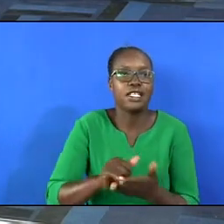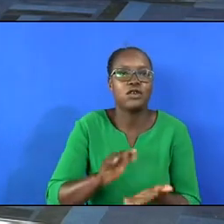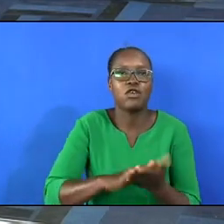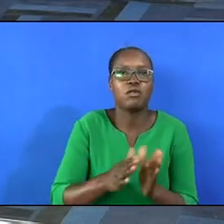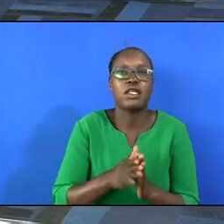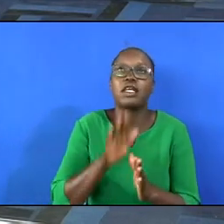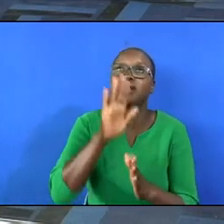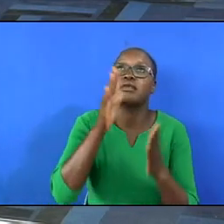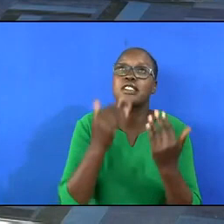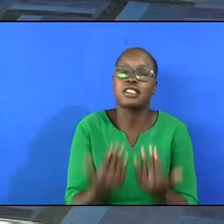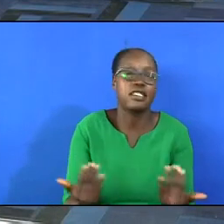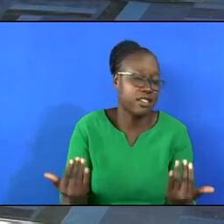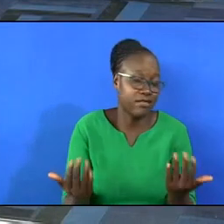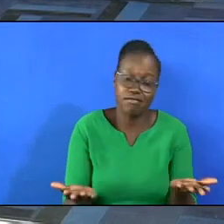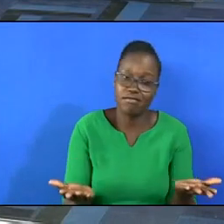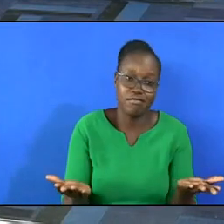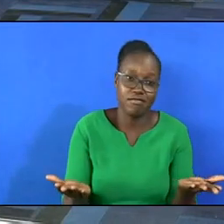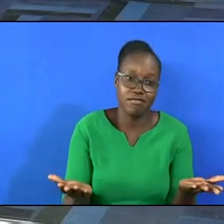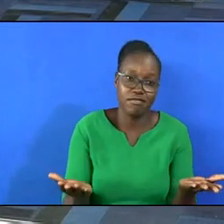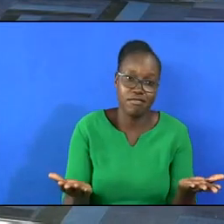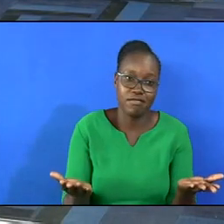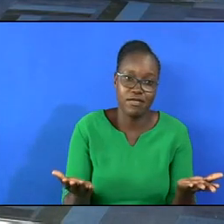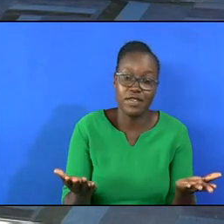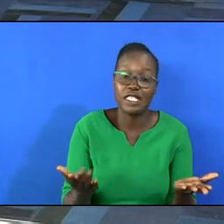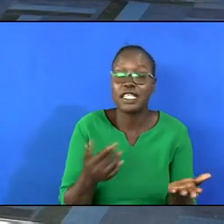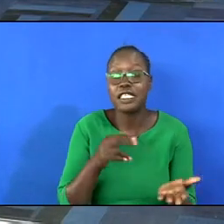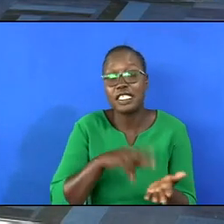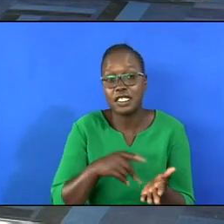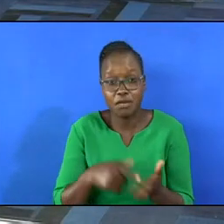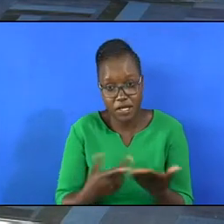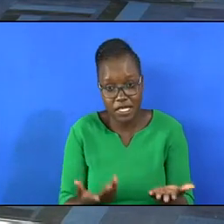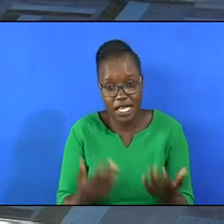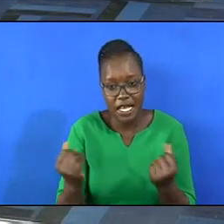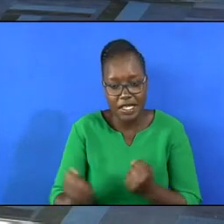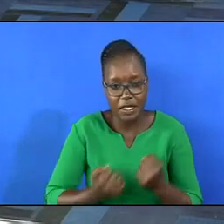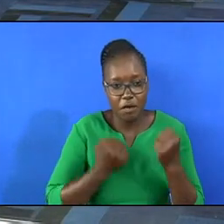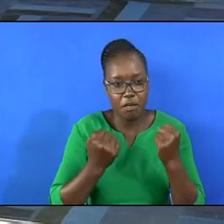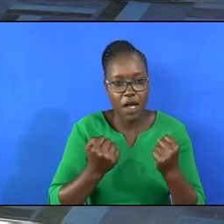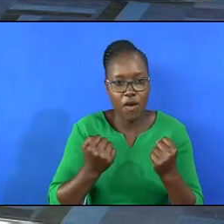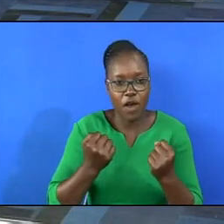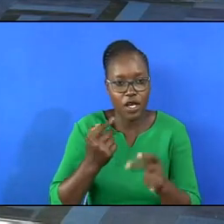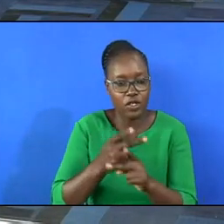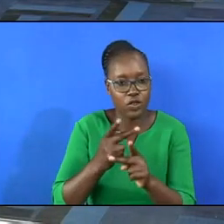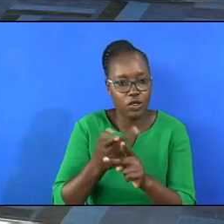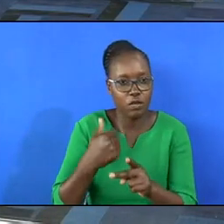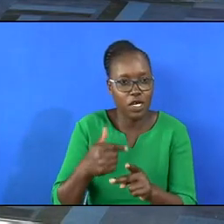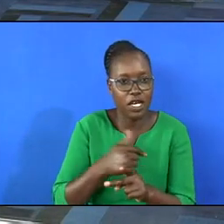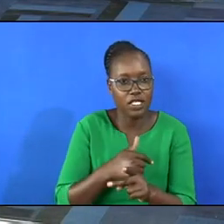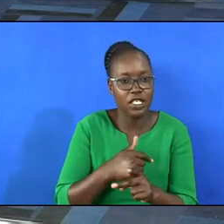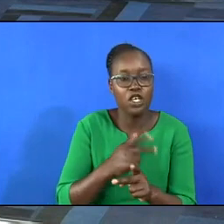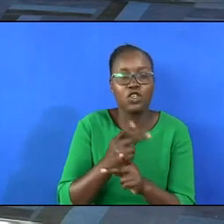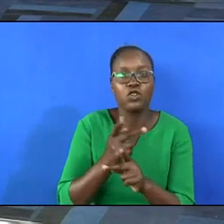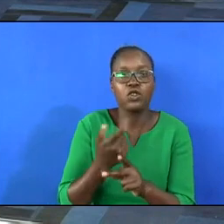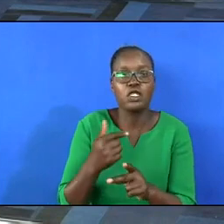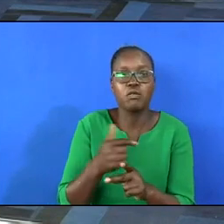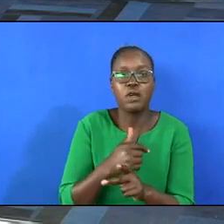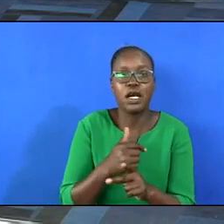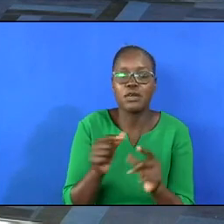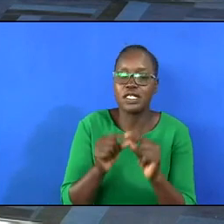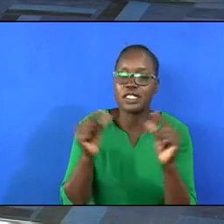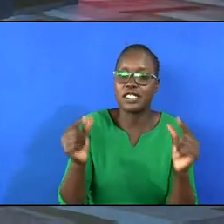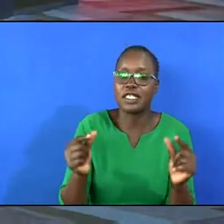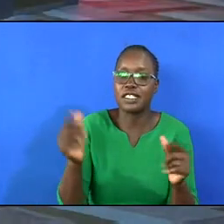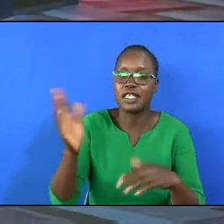we have become his friends? That's what Paul is saying. The power to sustain us, to keep us, is